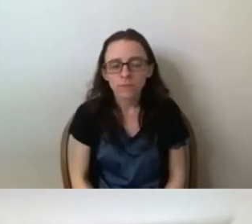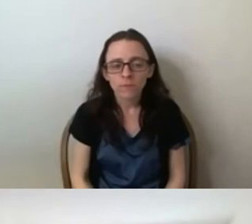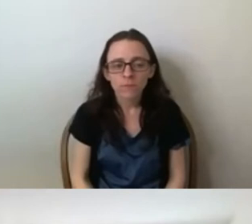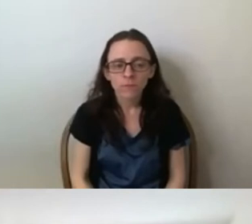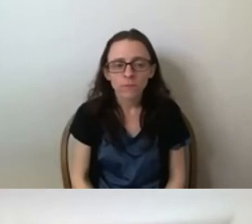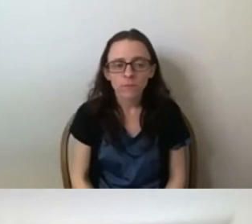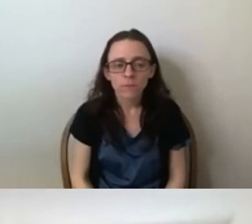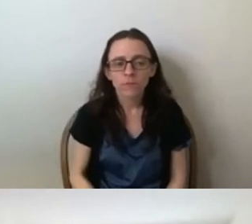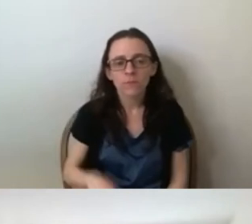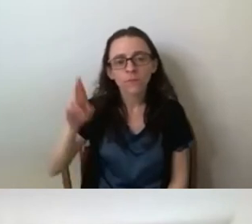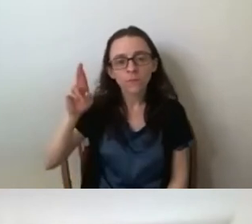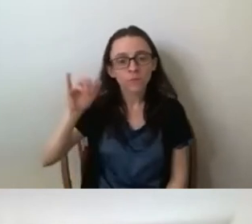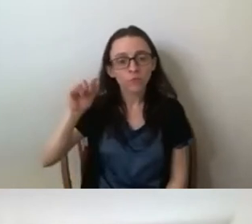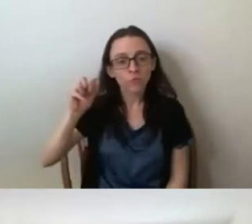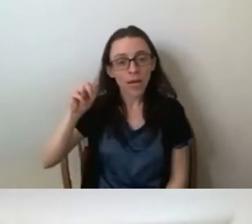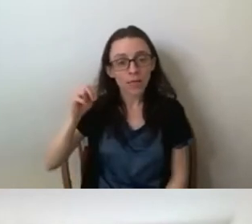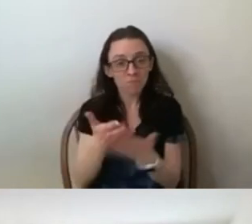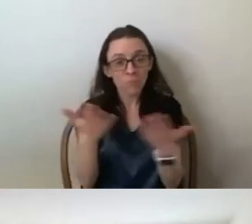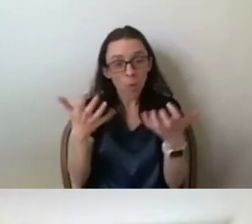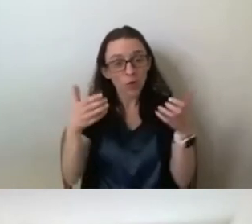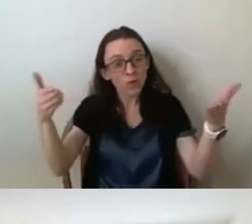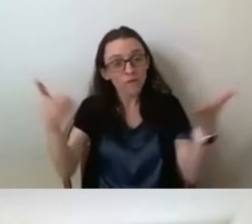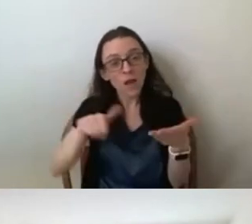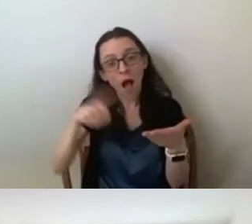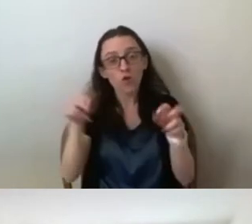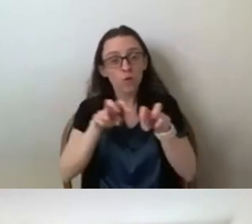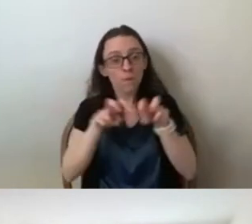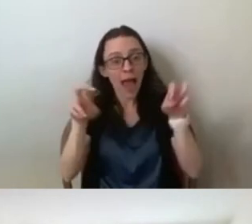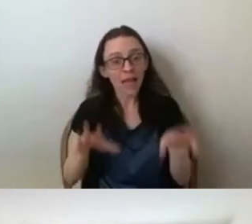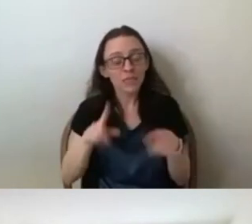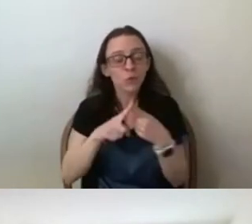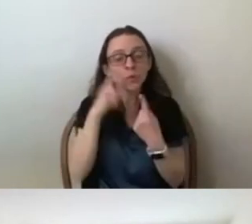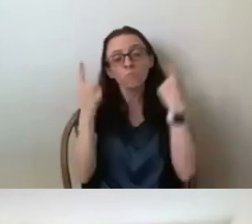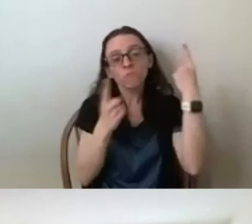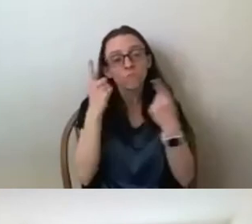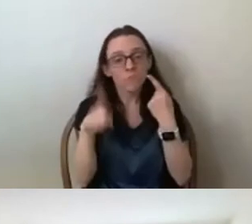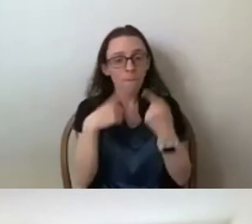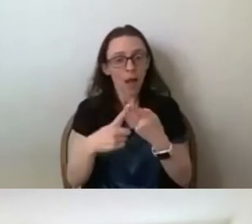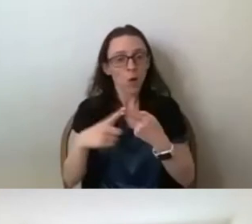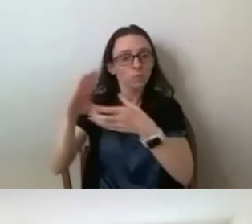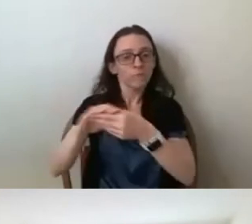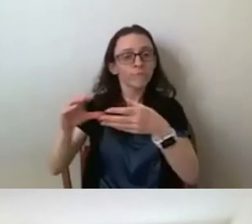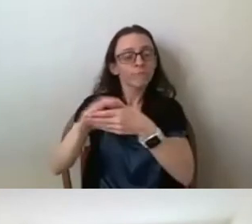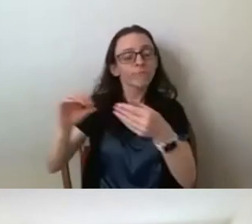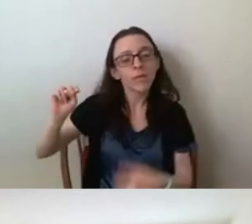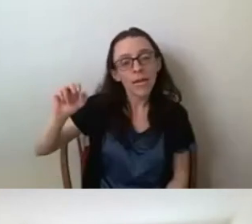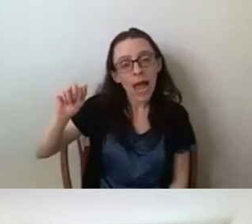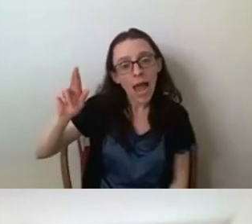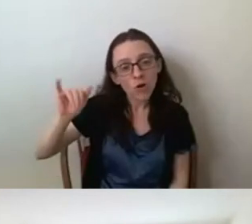I want to invite any of our other panelists to think about these narratives in that way. Narratives encounter narrative.